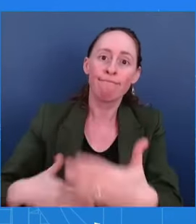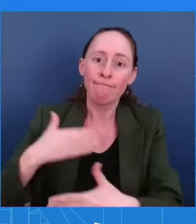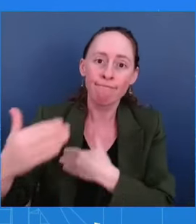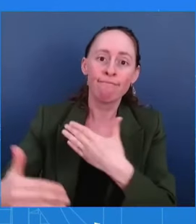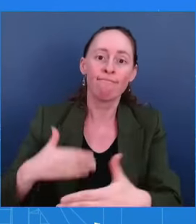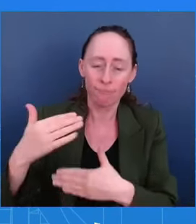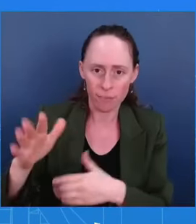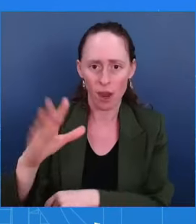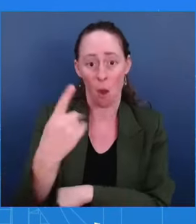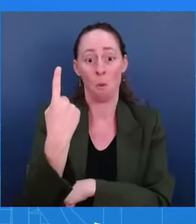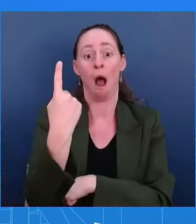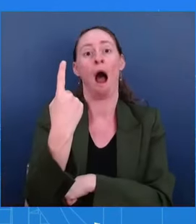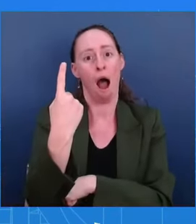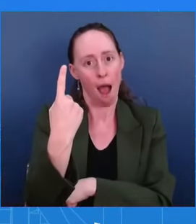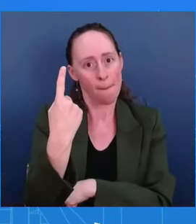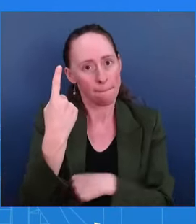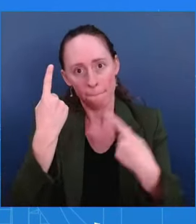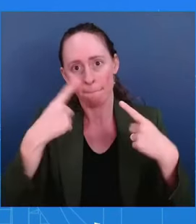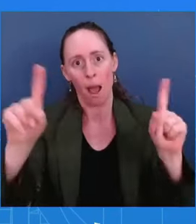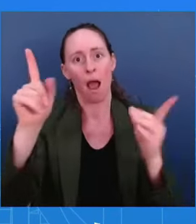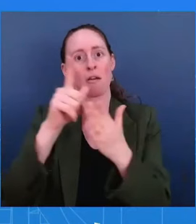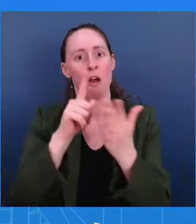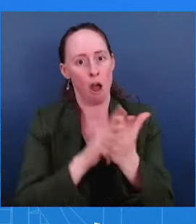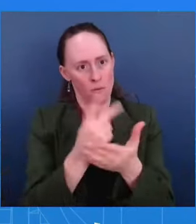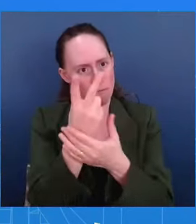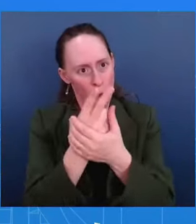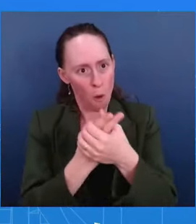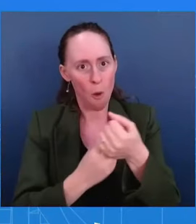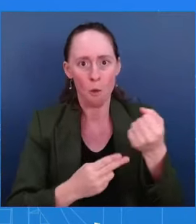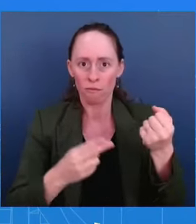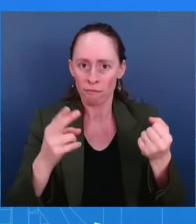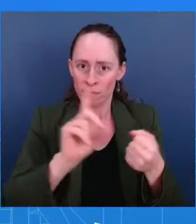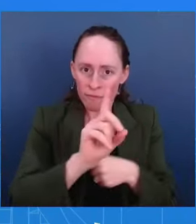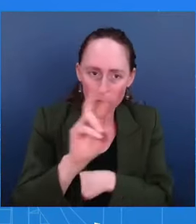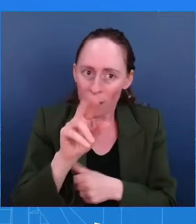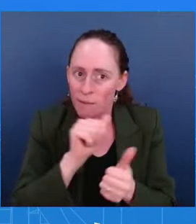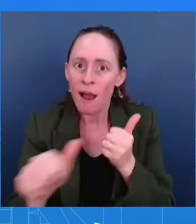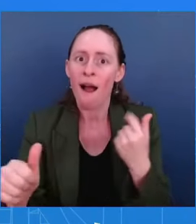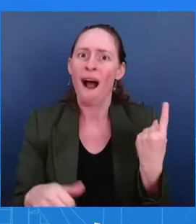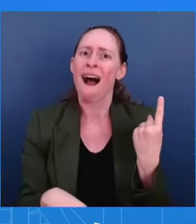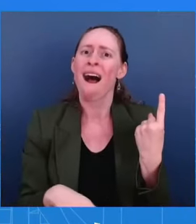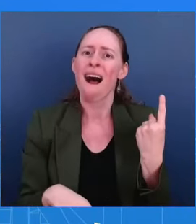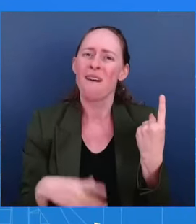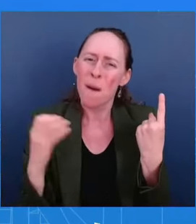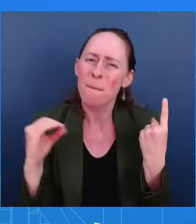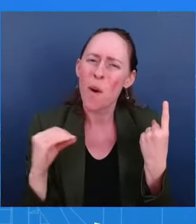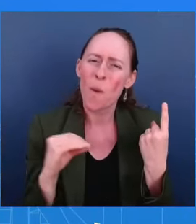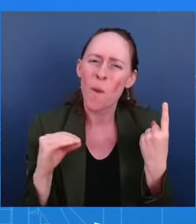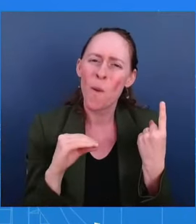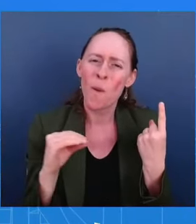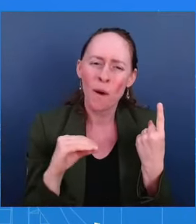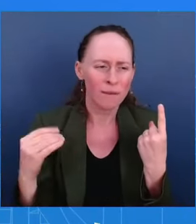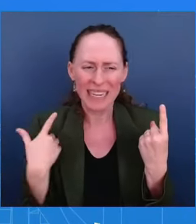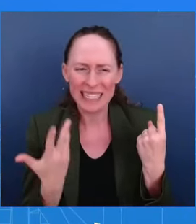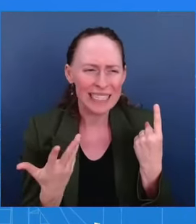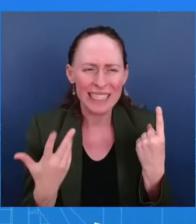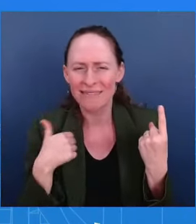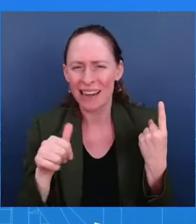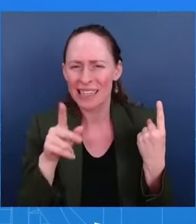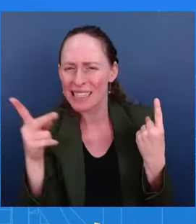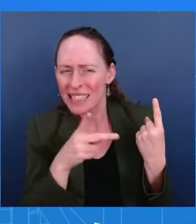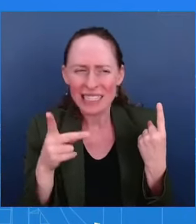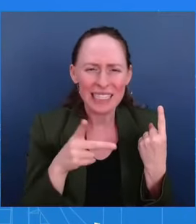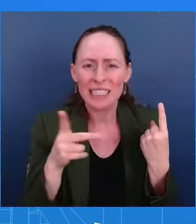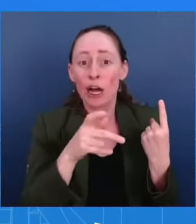And so, look, we'll always find ways to move, to see what else can be done, but we